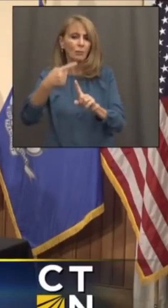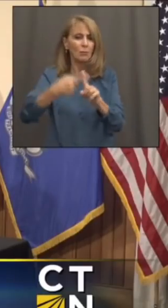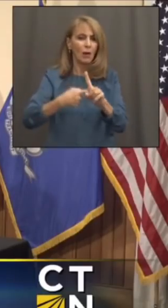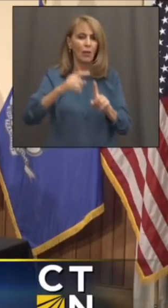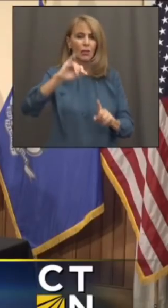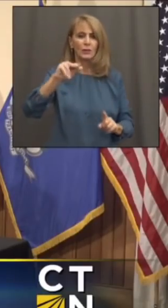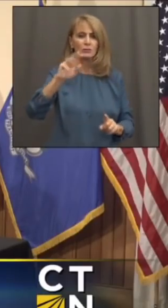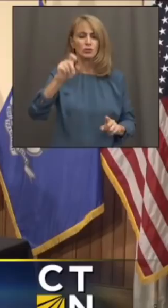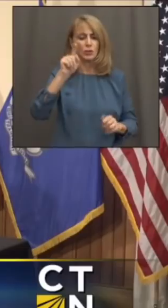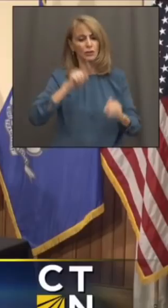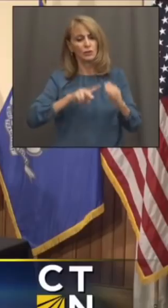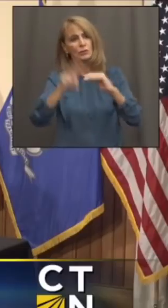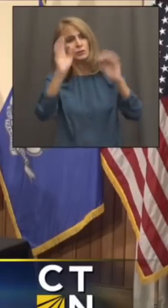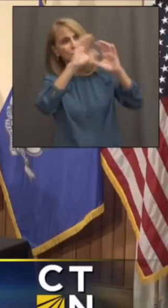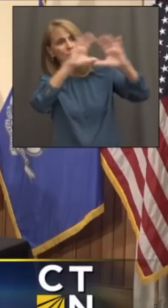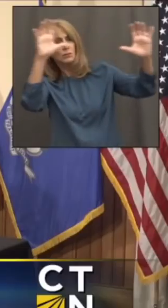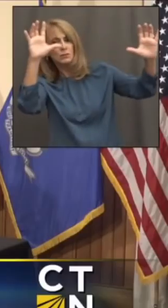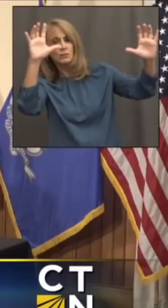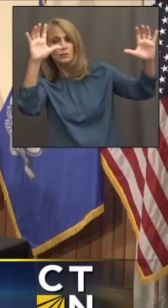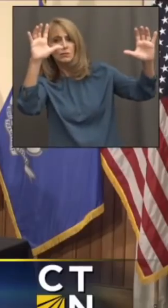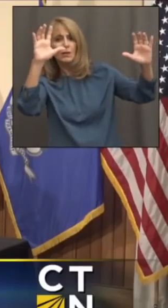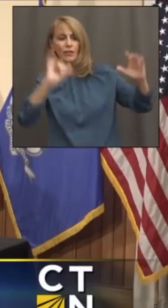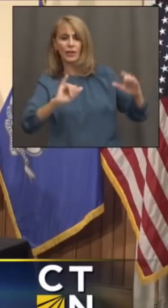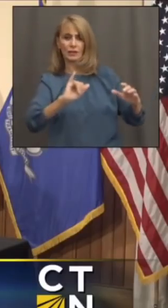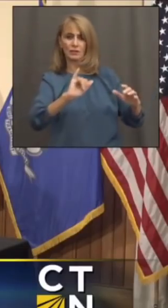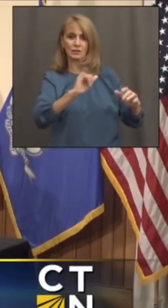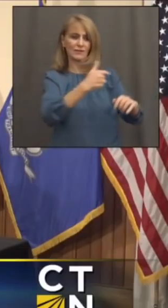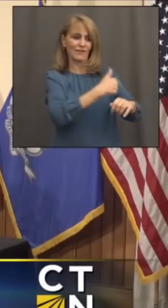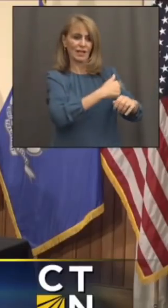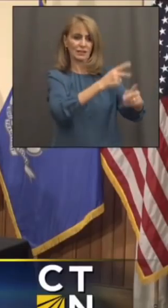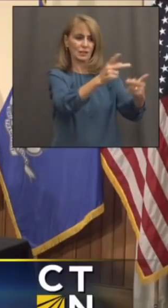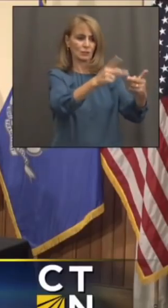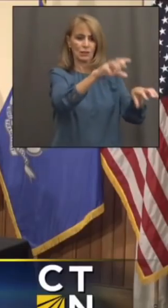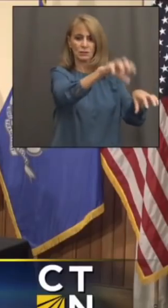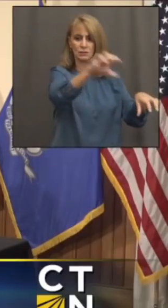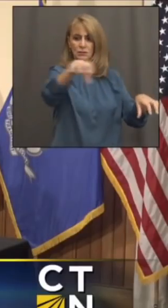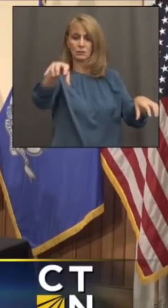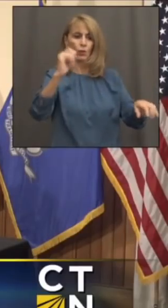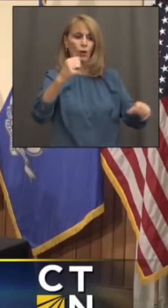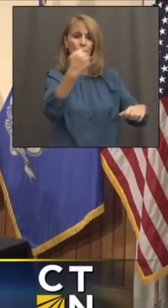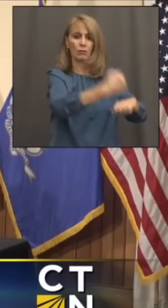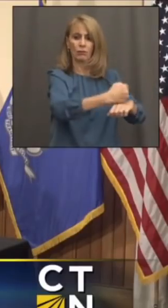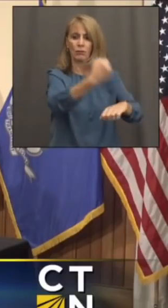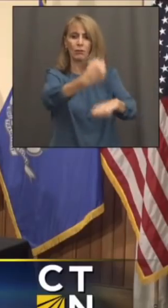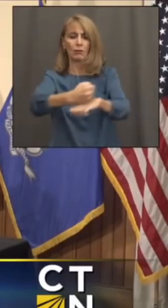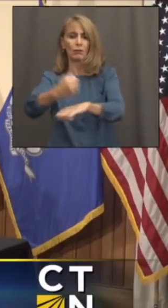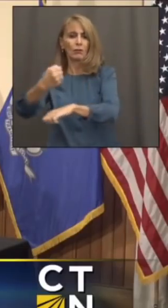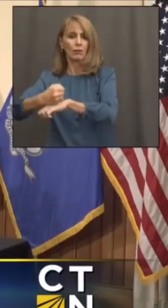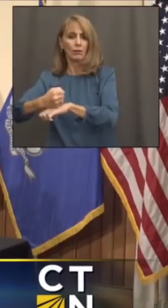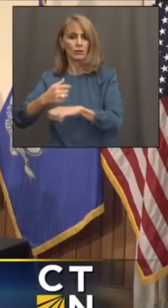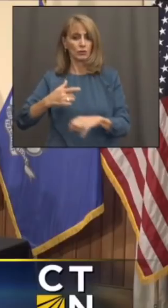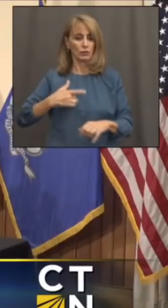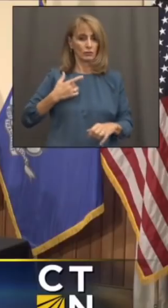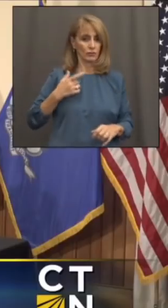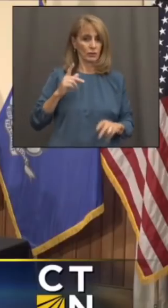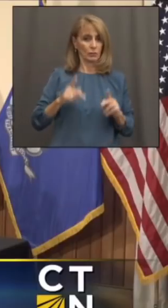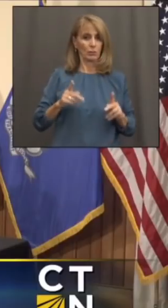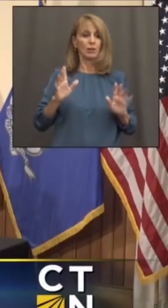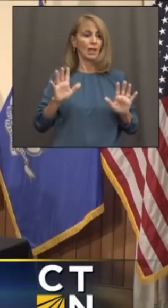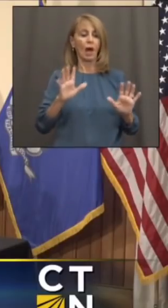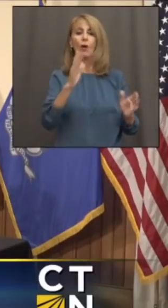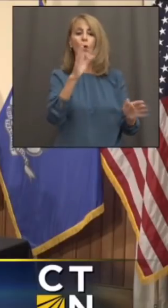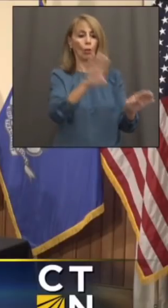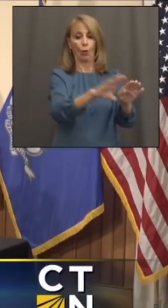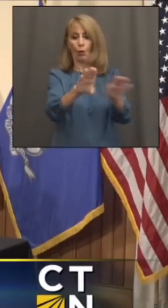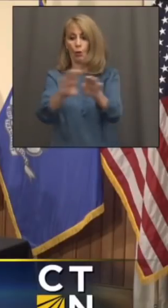picture these mass vaccination sites still being there? Or by June, do you see people going to their local doctor's